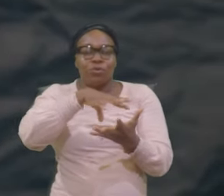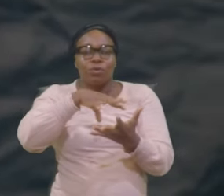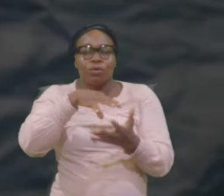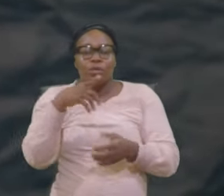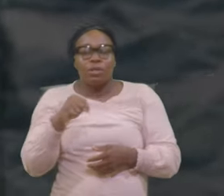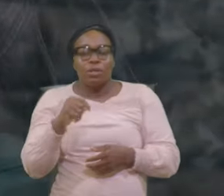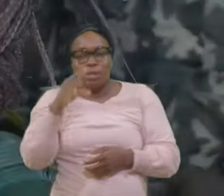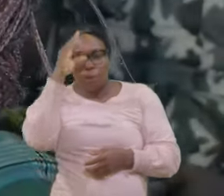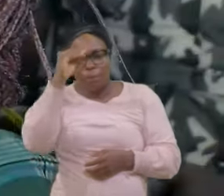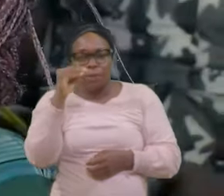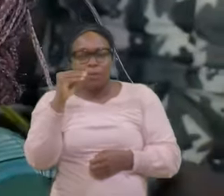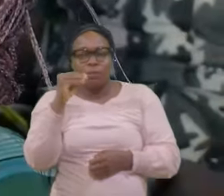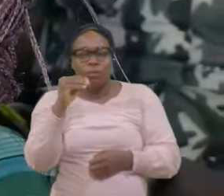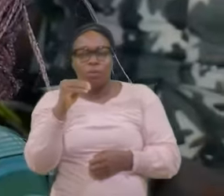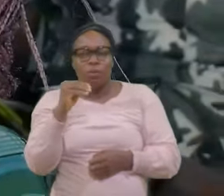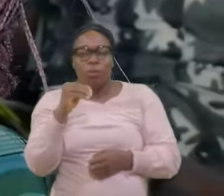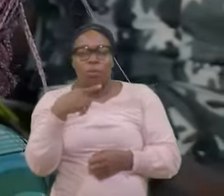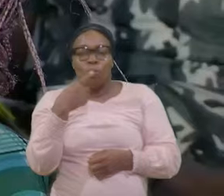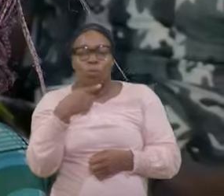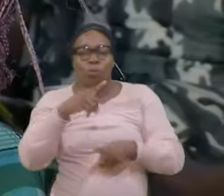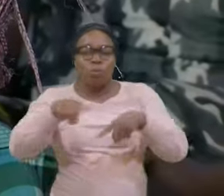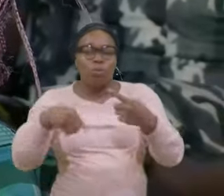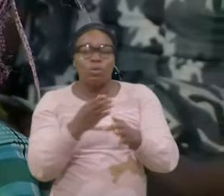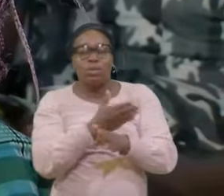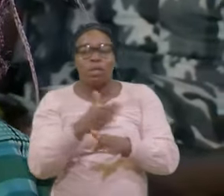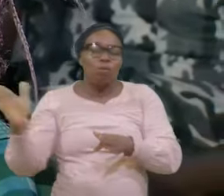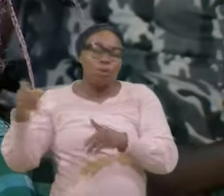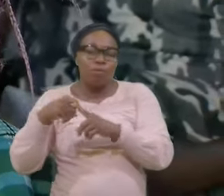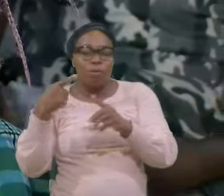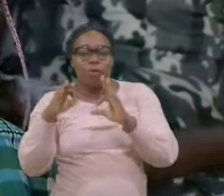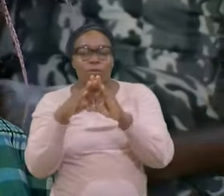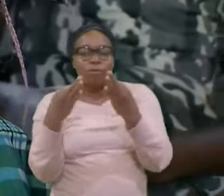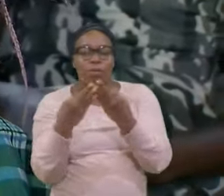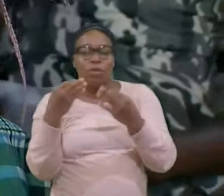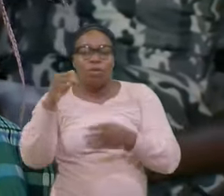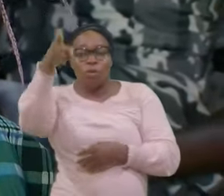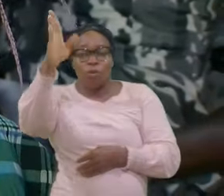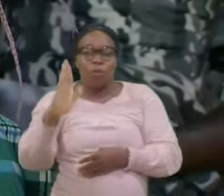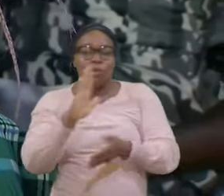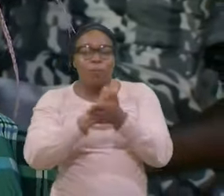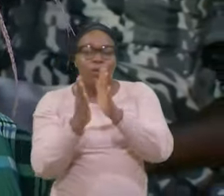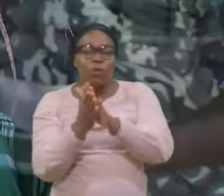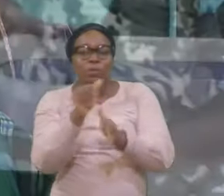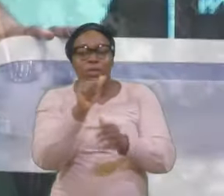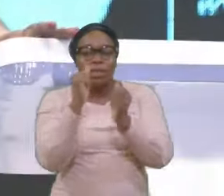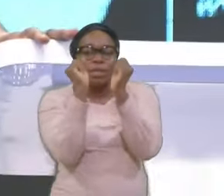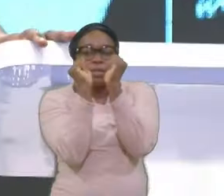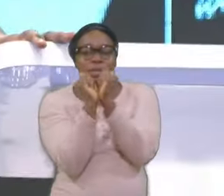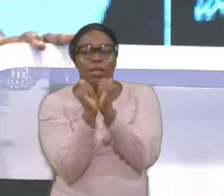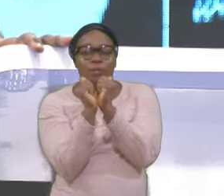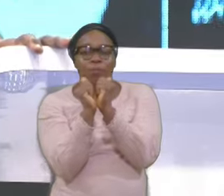From The family Of God That comes A slave The restlessness